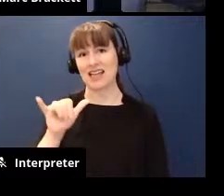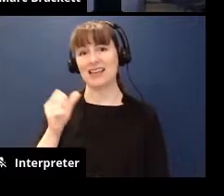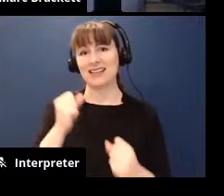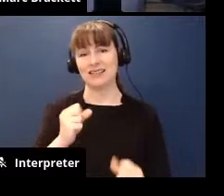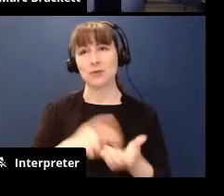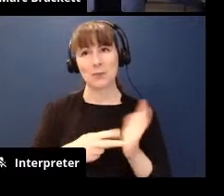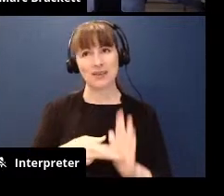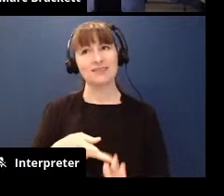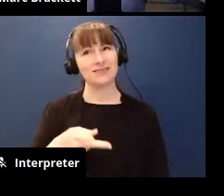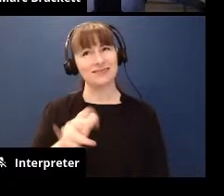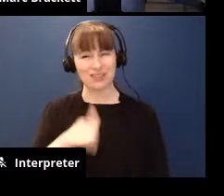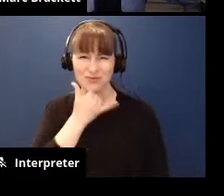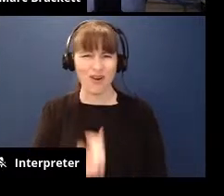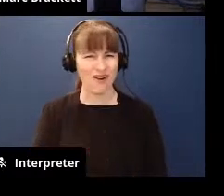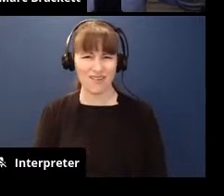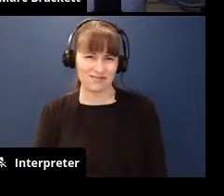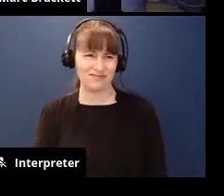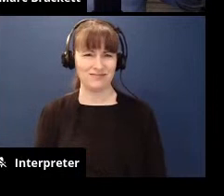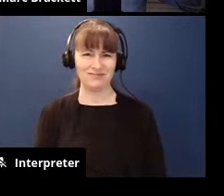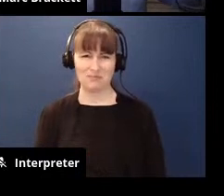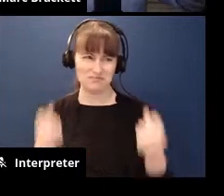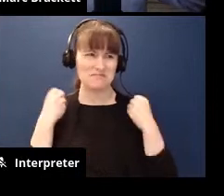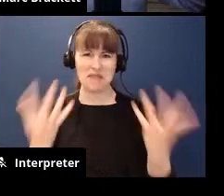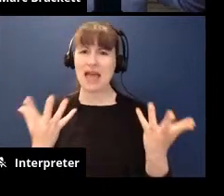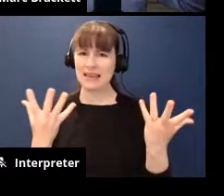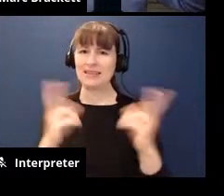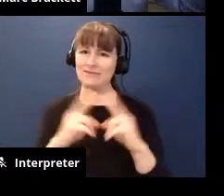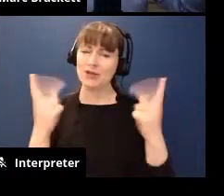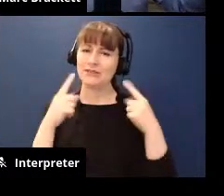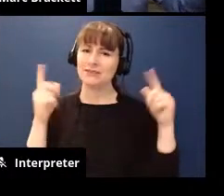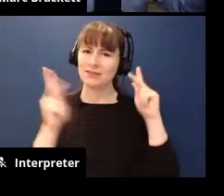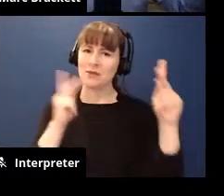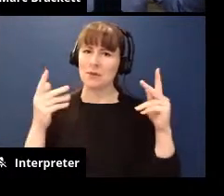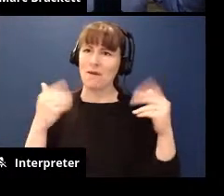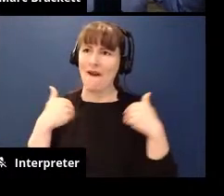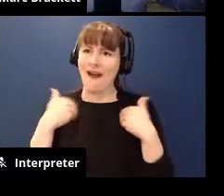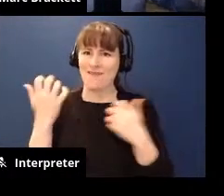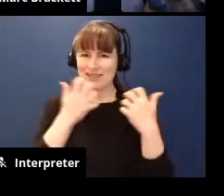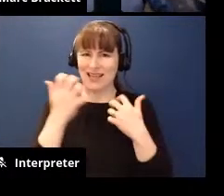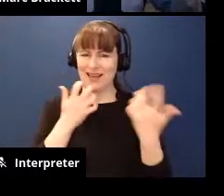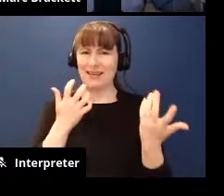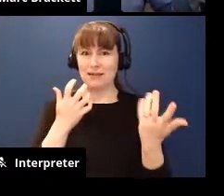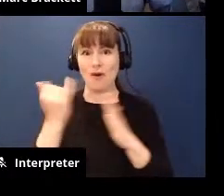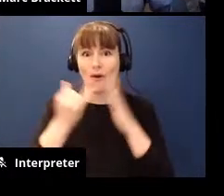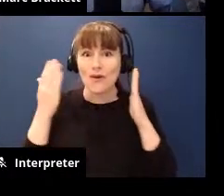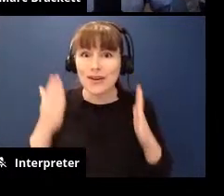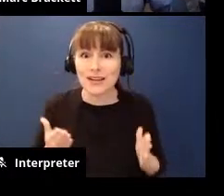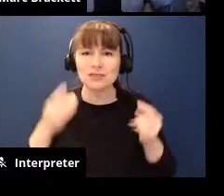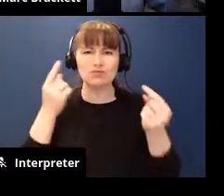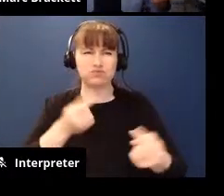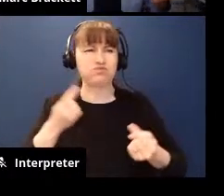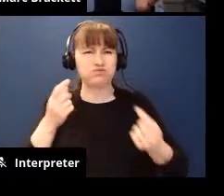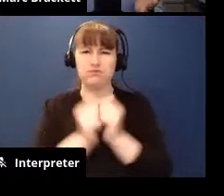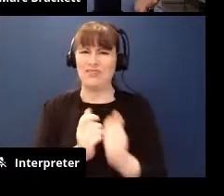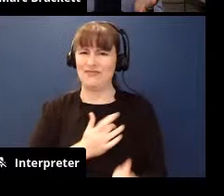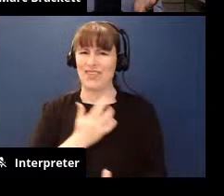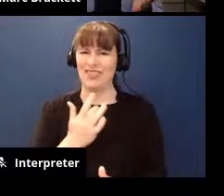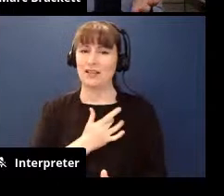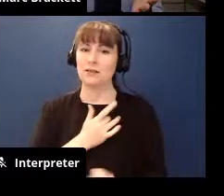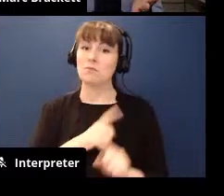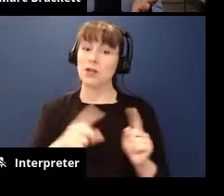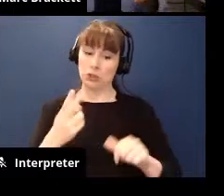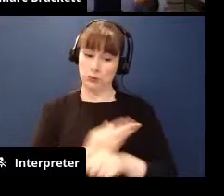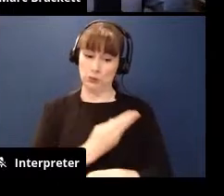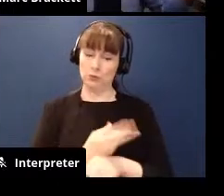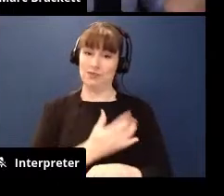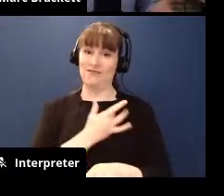sorry that doesn't that's not true there are plenty plenty of very look at how many artists right have challenges with their feelings but they can channel